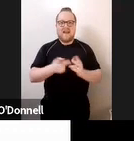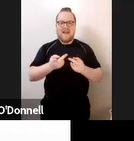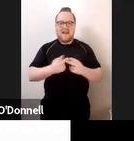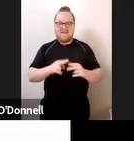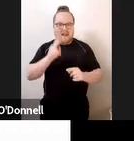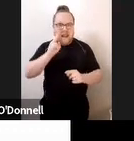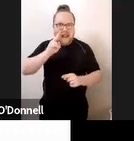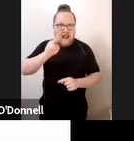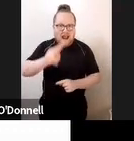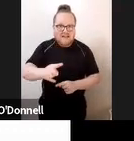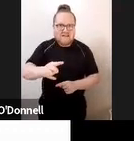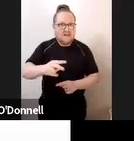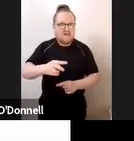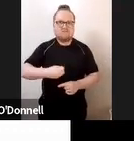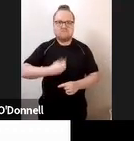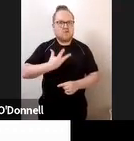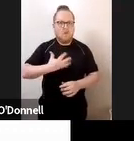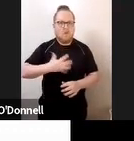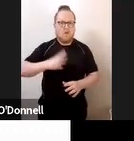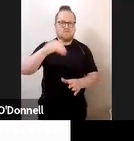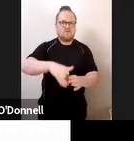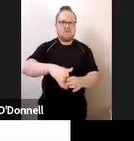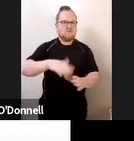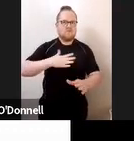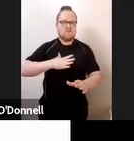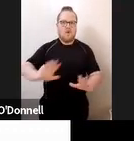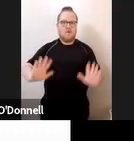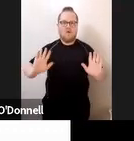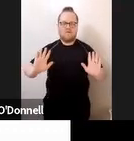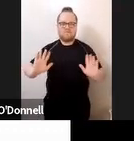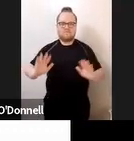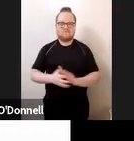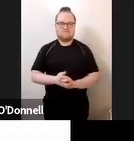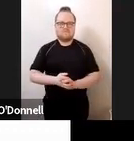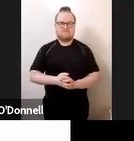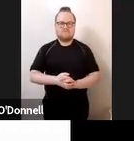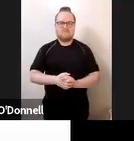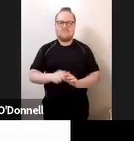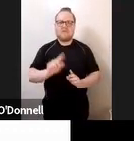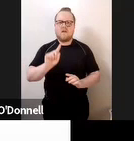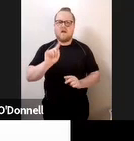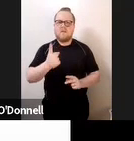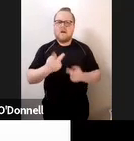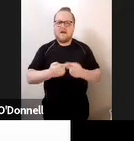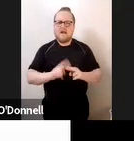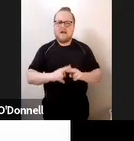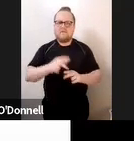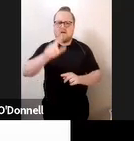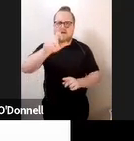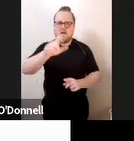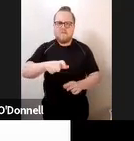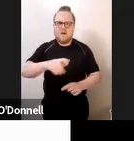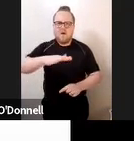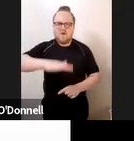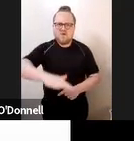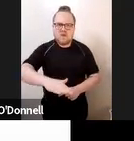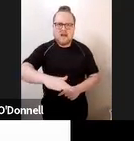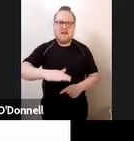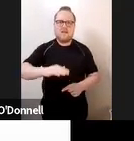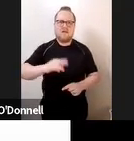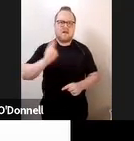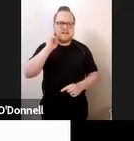But of course, if we're working with a deafblind child and they're tactile defensive, we have to break that down.